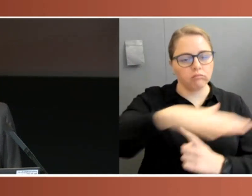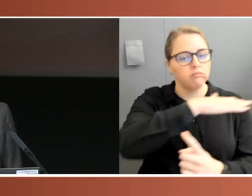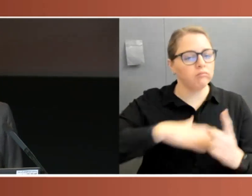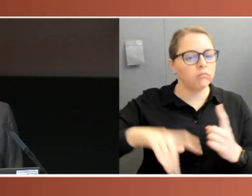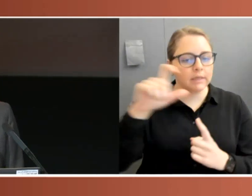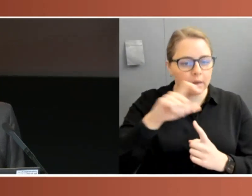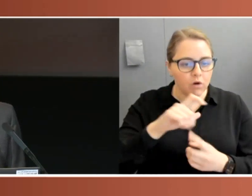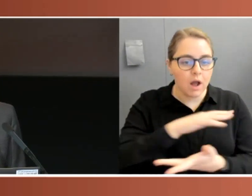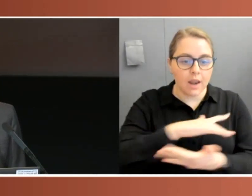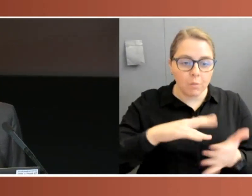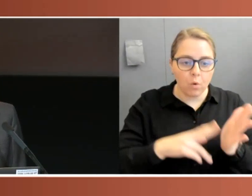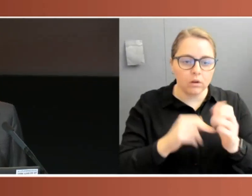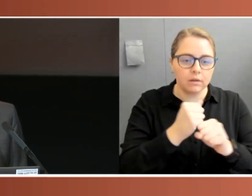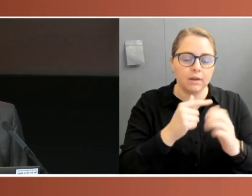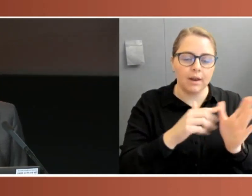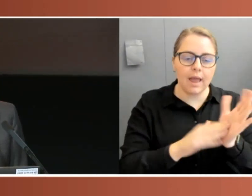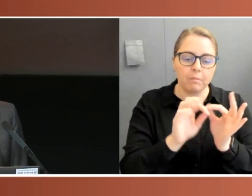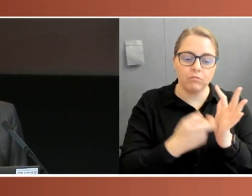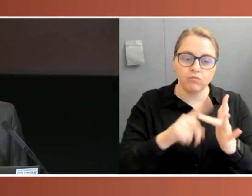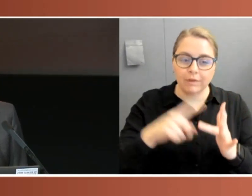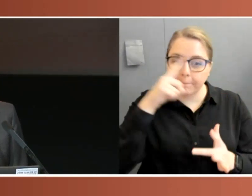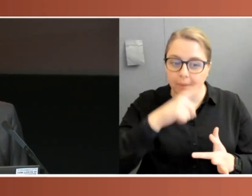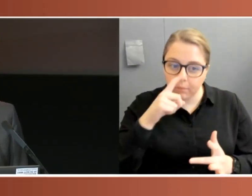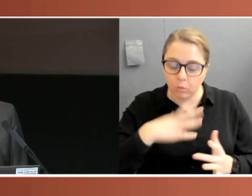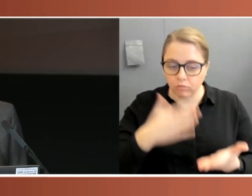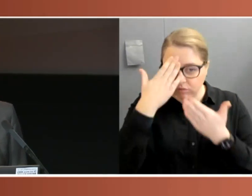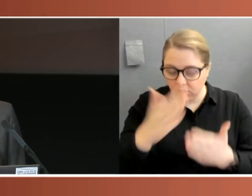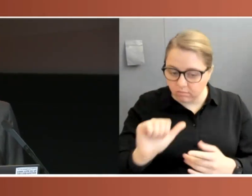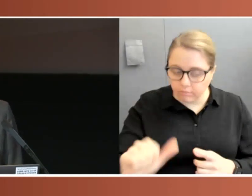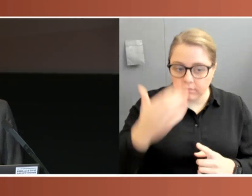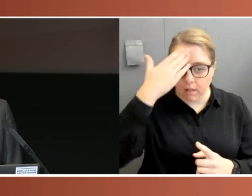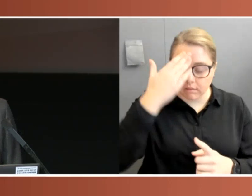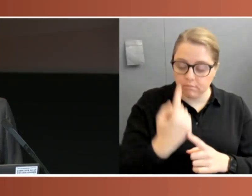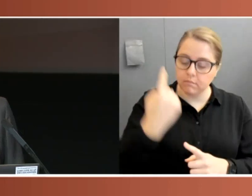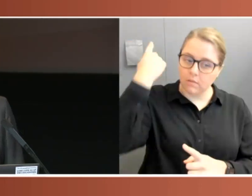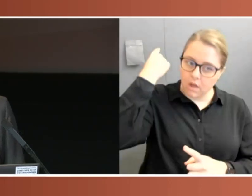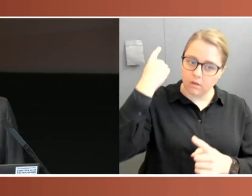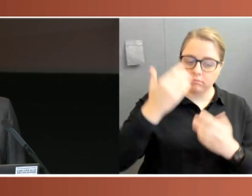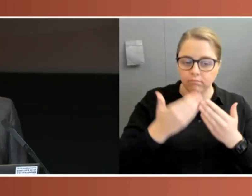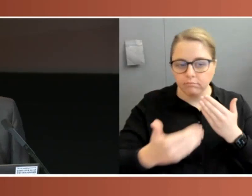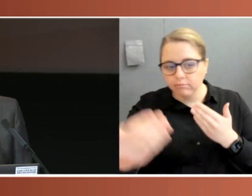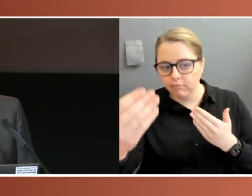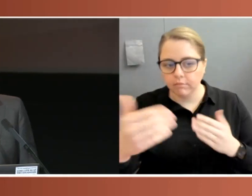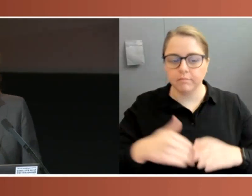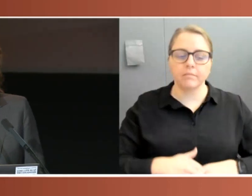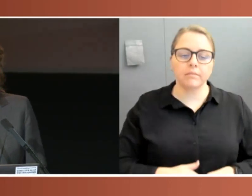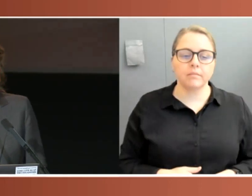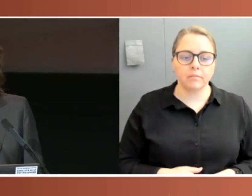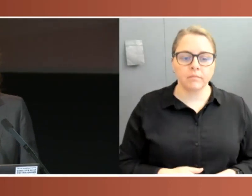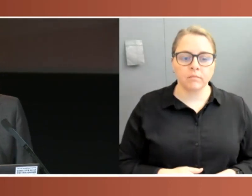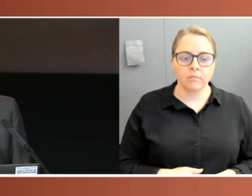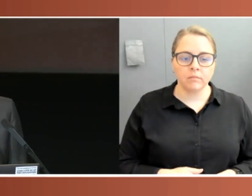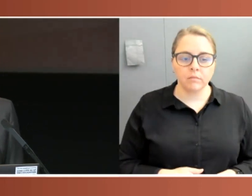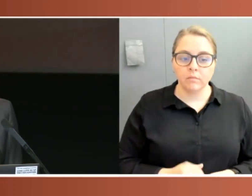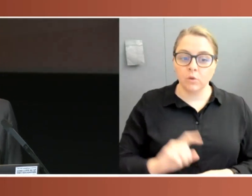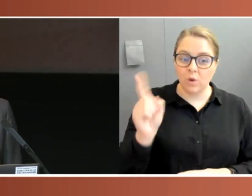thank them for their custodianship of the land and pay my respect to their elders past and present. Today's lecture is being live streamed on the